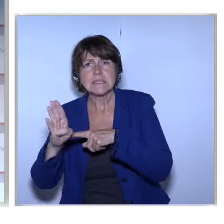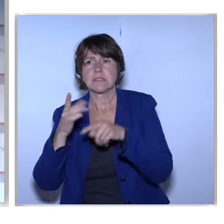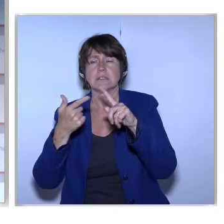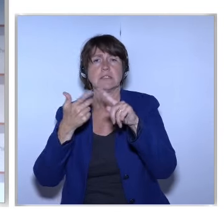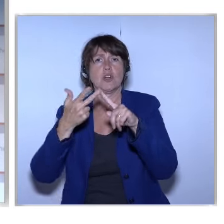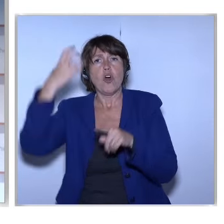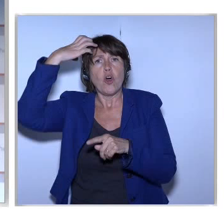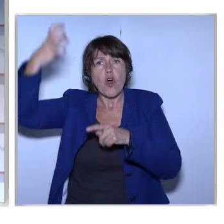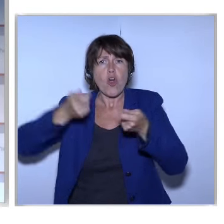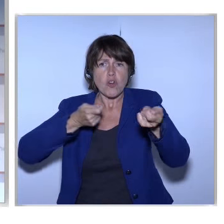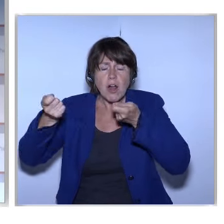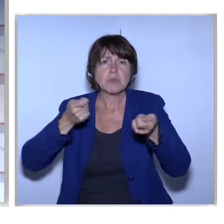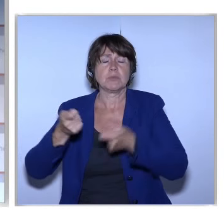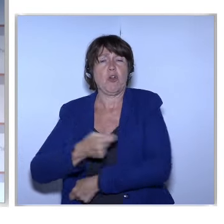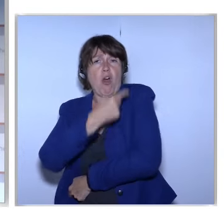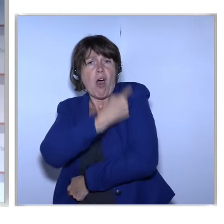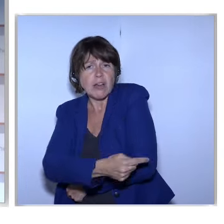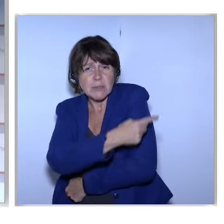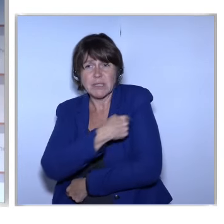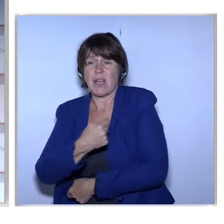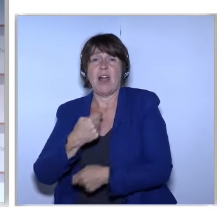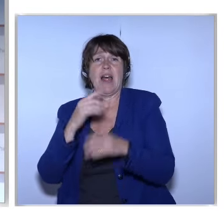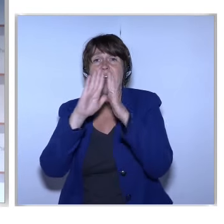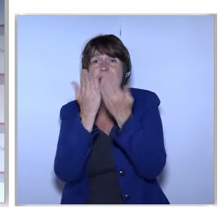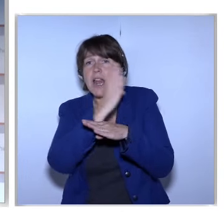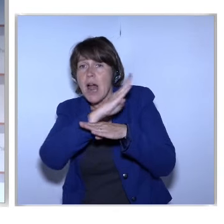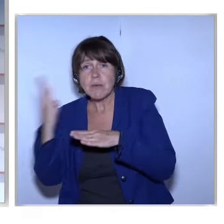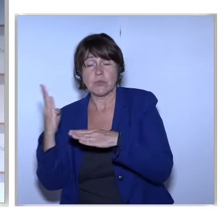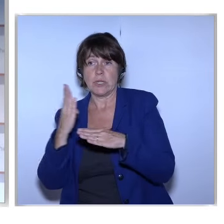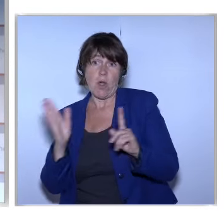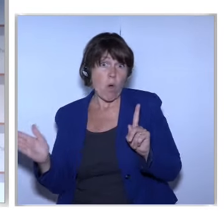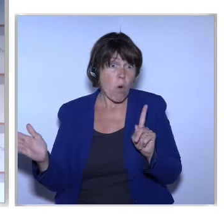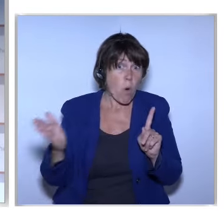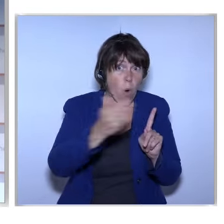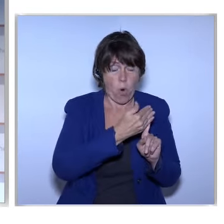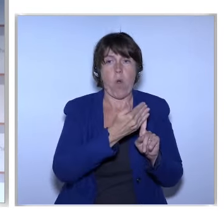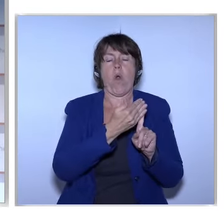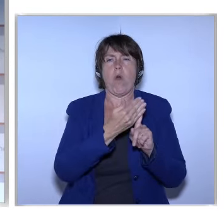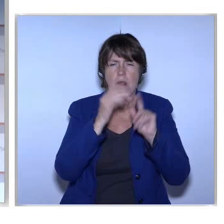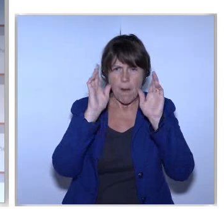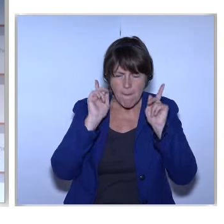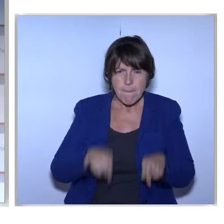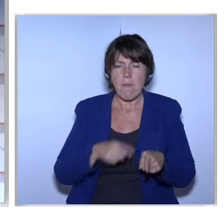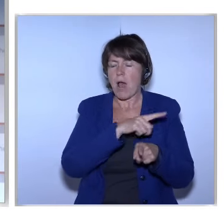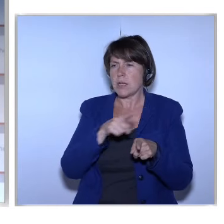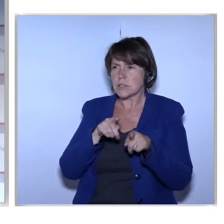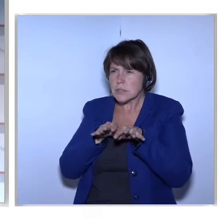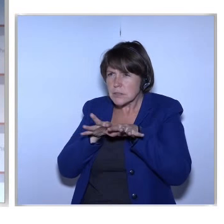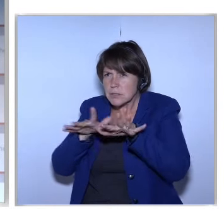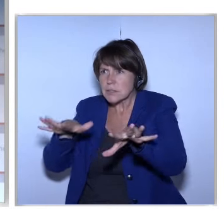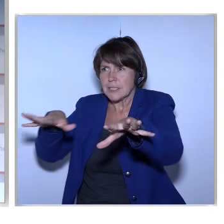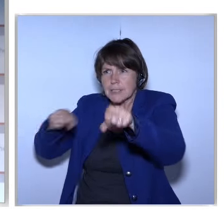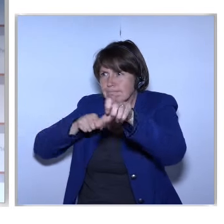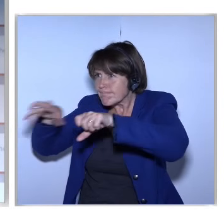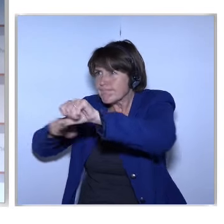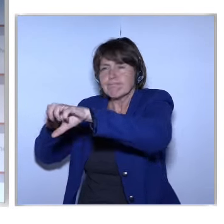Libraries Hospitals We All Need To Think Reach Out Into The Veins Of Society And